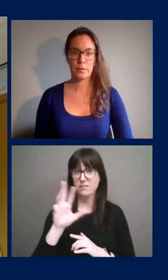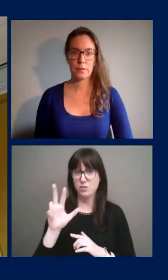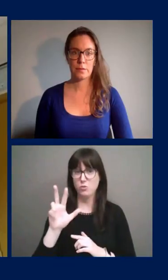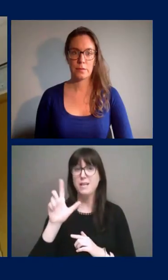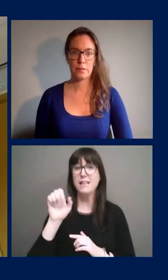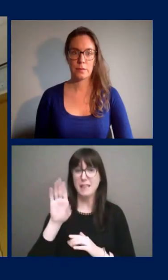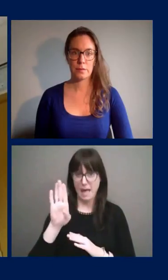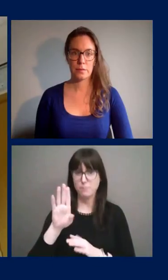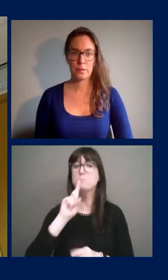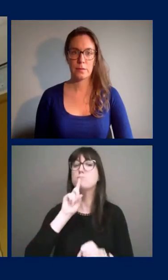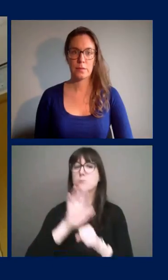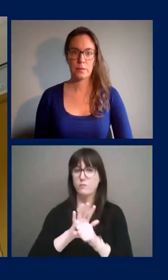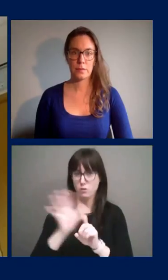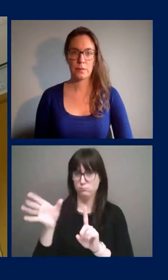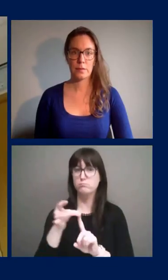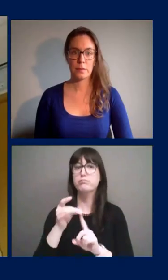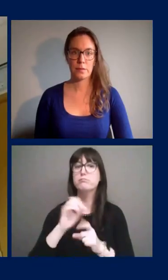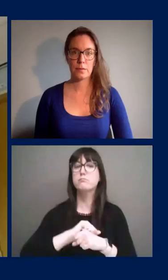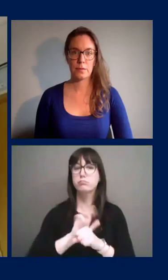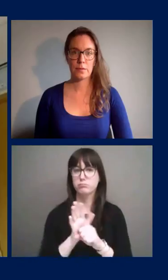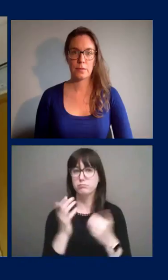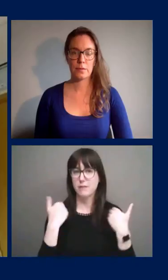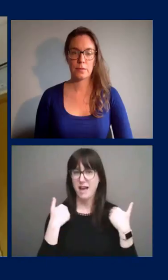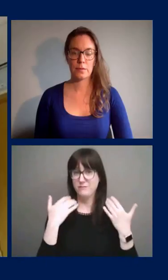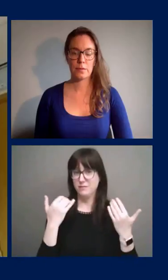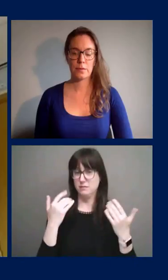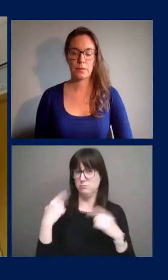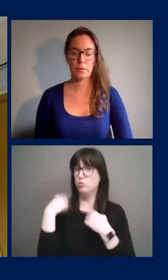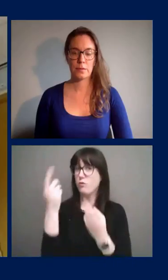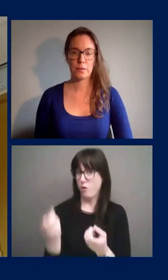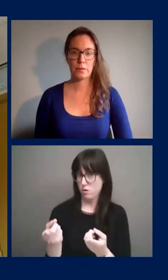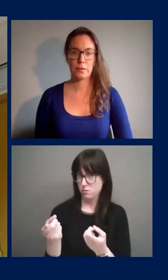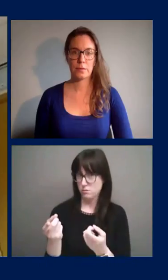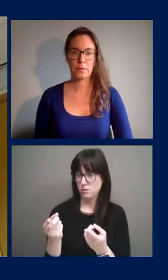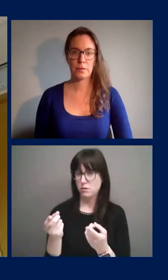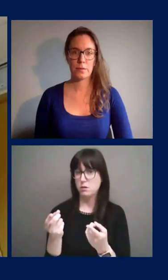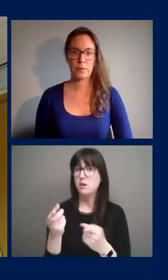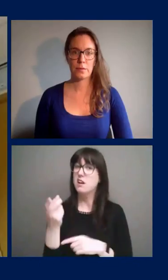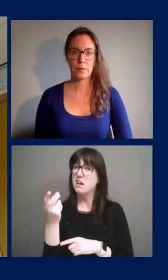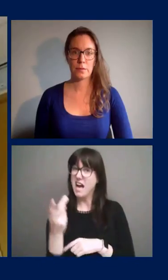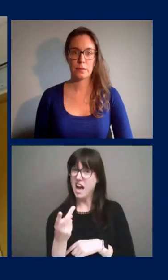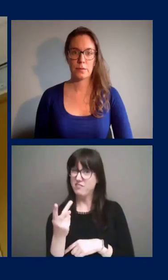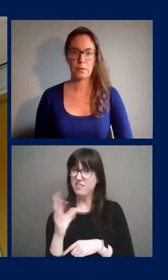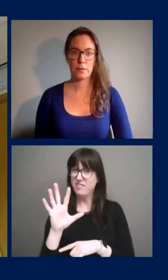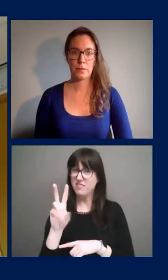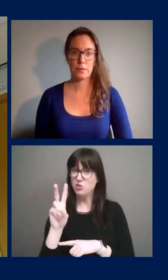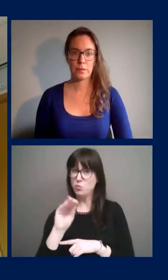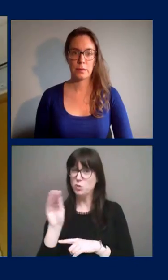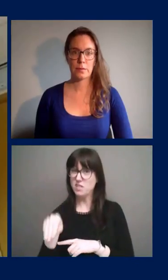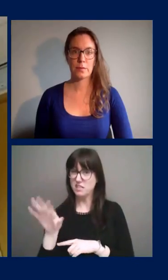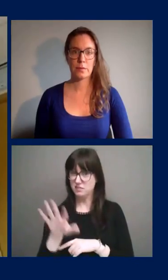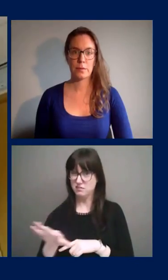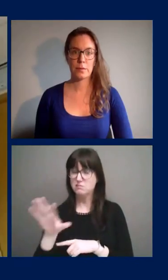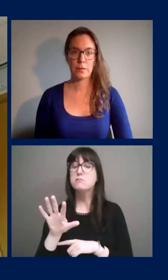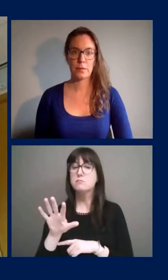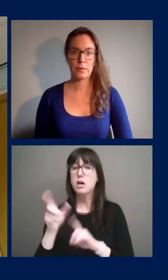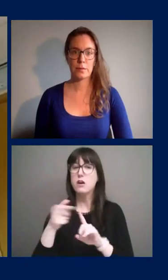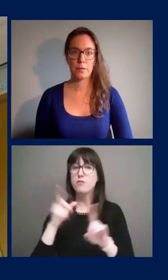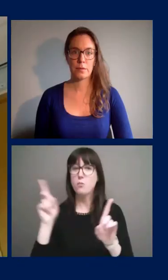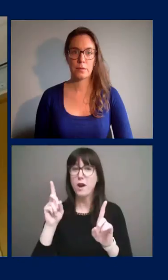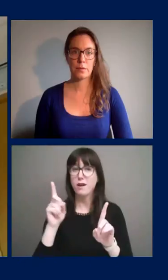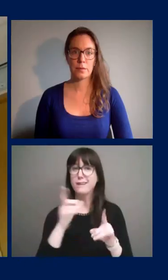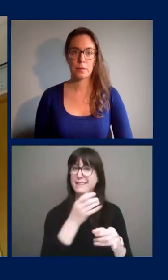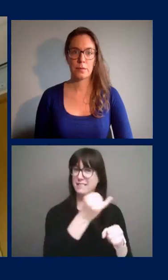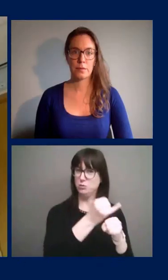-confirmed cases of COVID-19 in Ottawa to date, with about half, 52%, acquired from institutions.